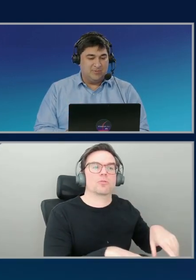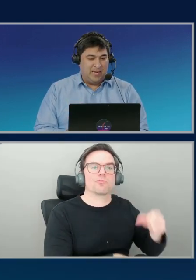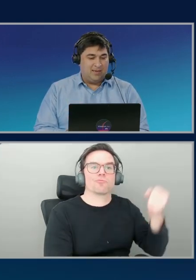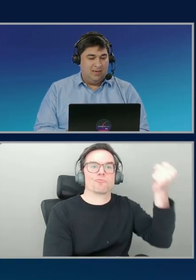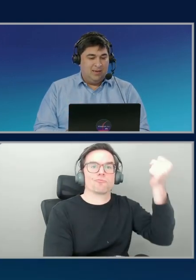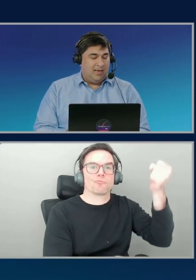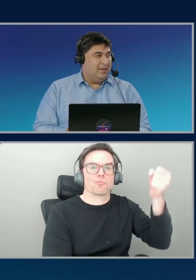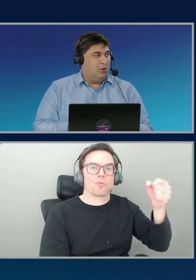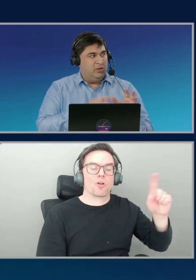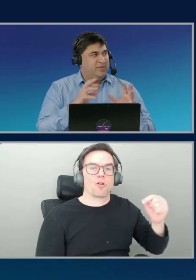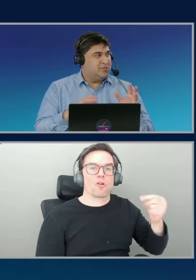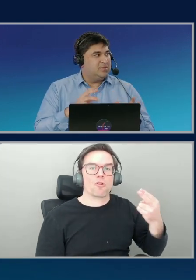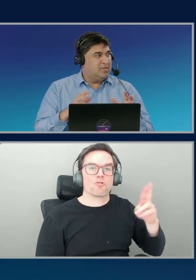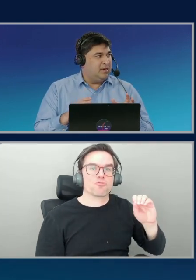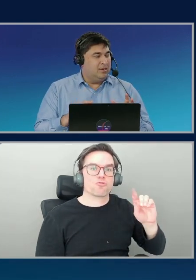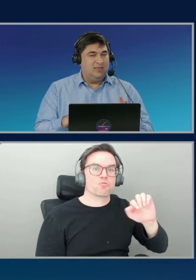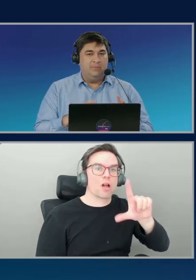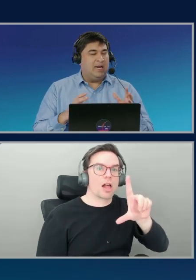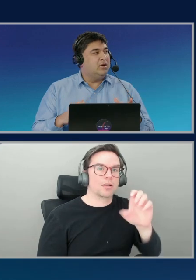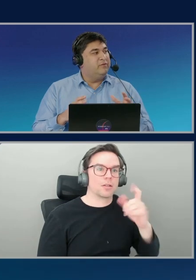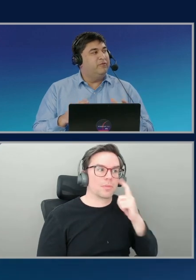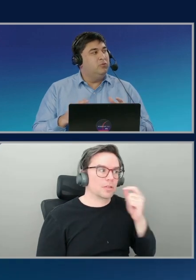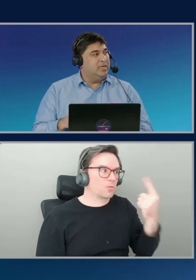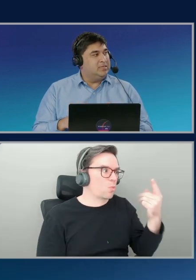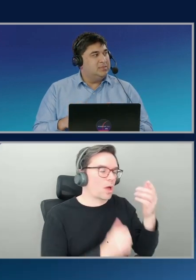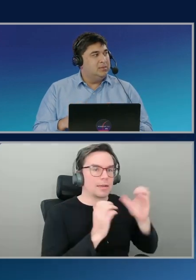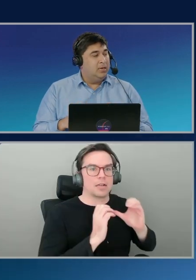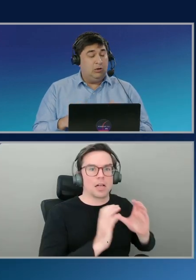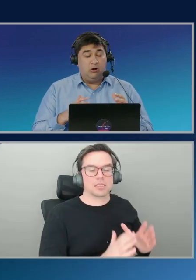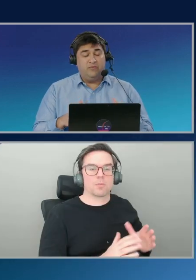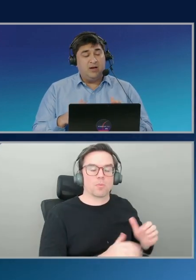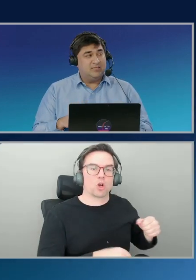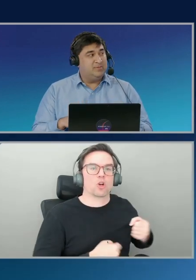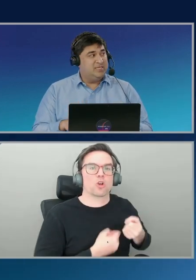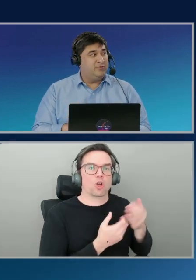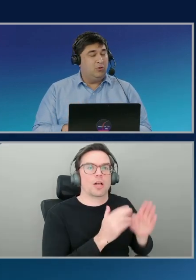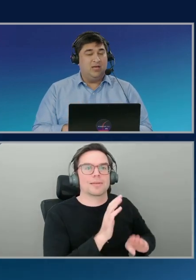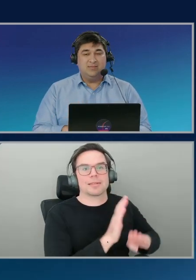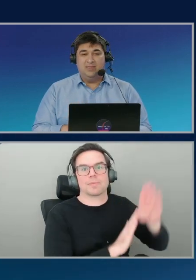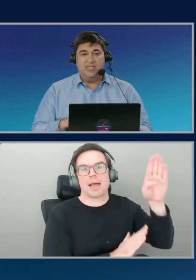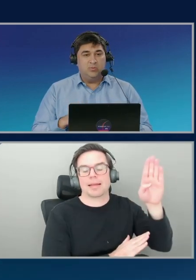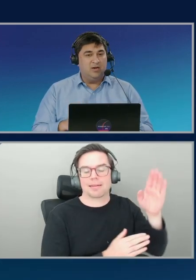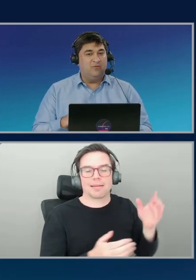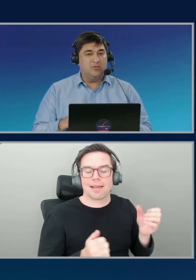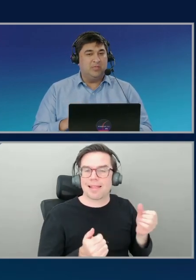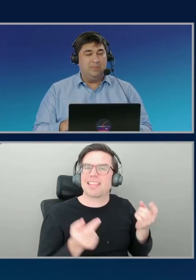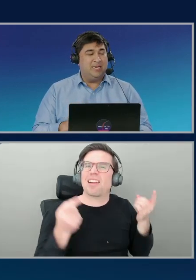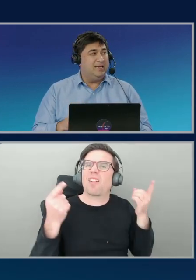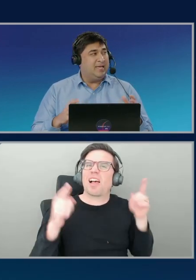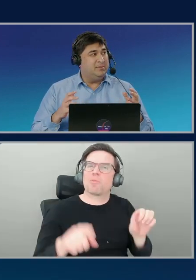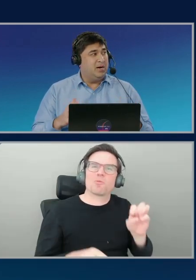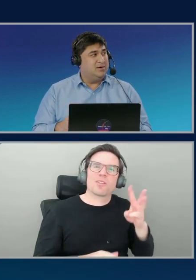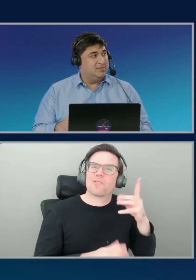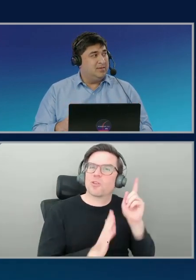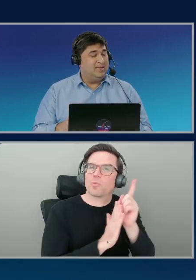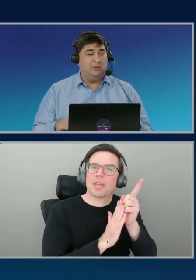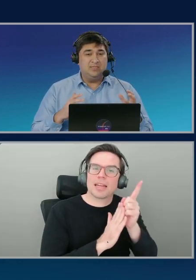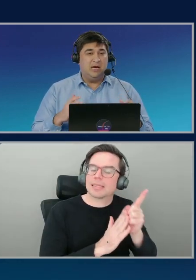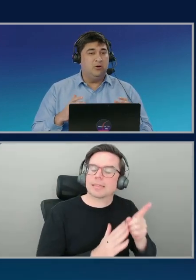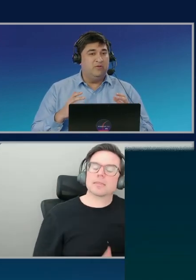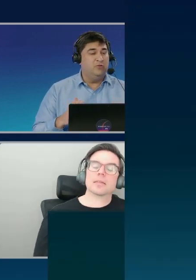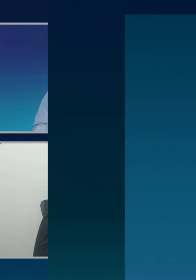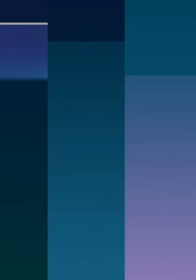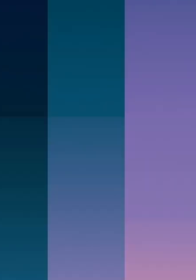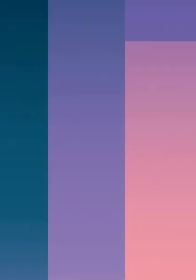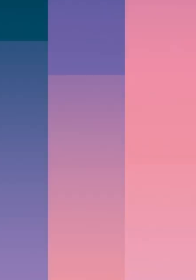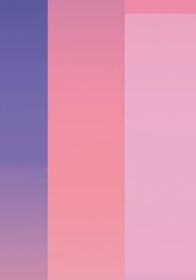was creating a spike. And all of this was done in the matter of a few minutes. And a lot of our customers have told us that these workflows would typically take them hours. And now